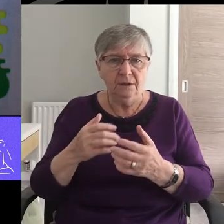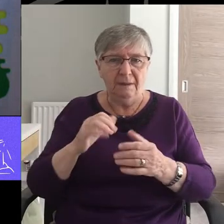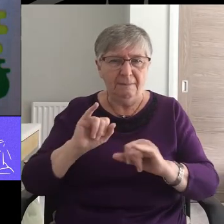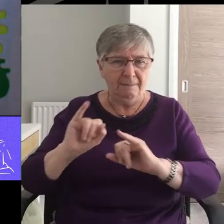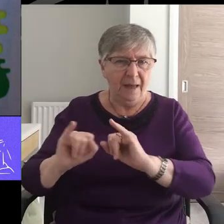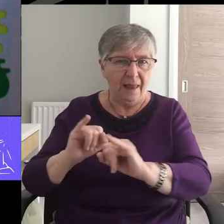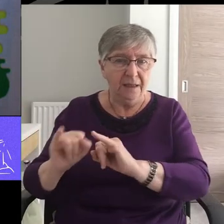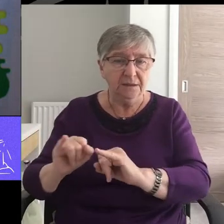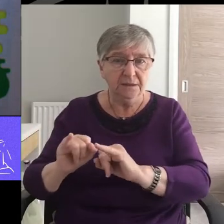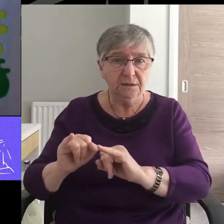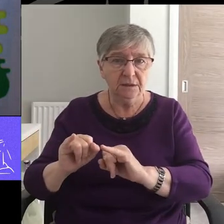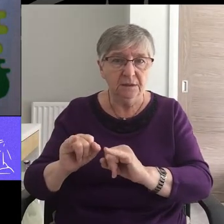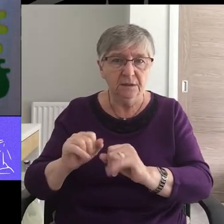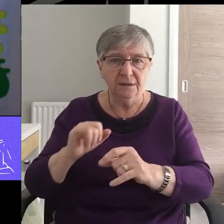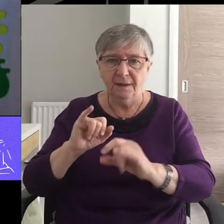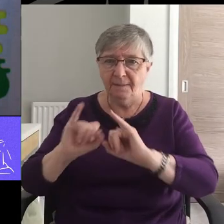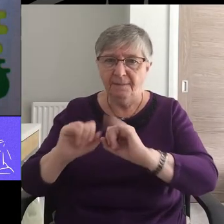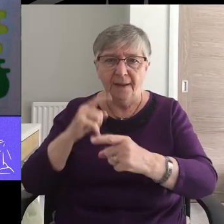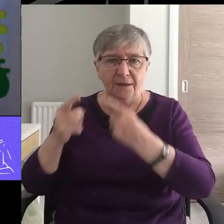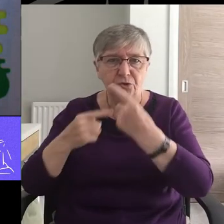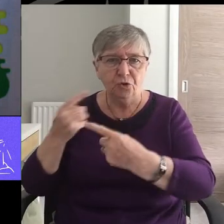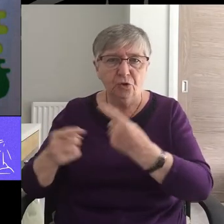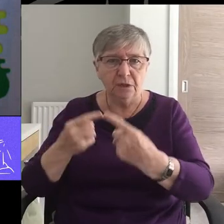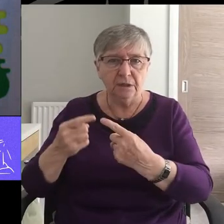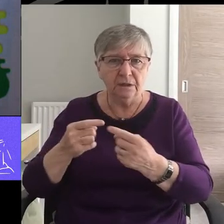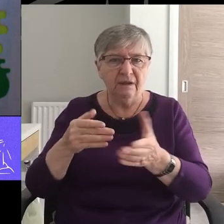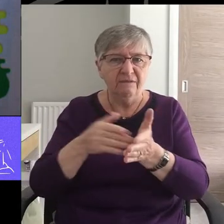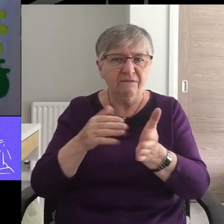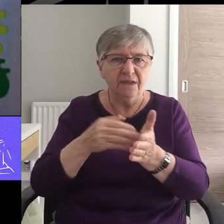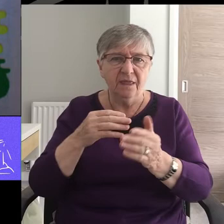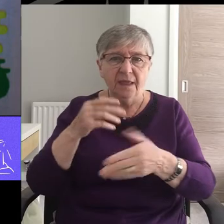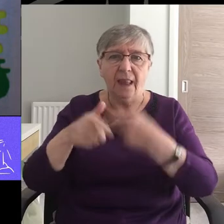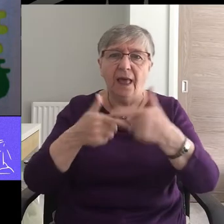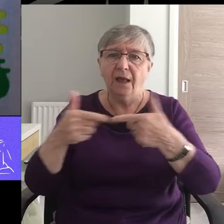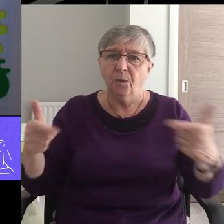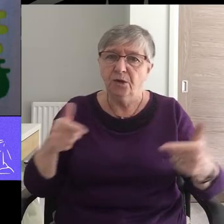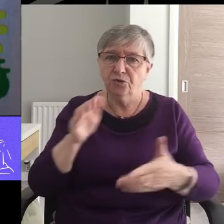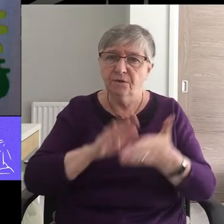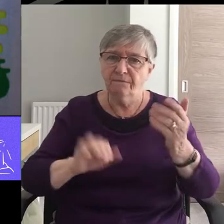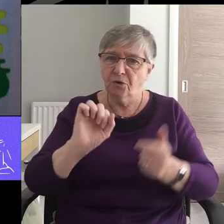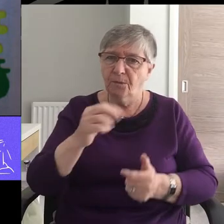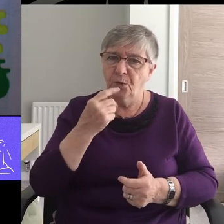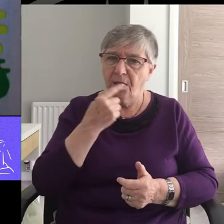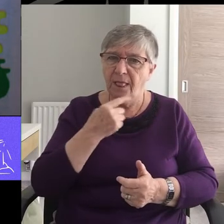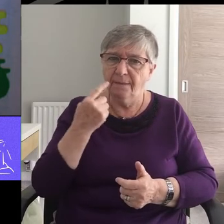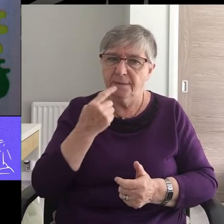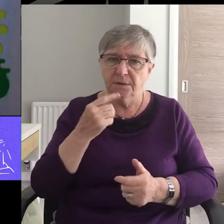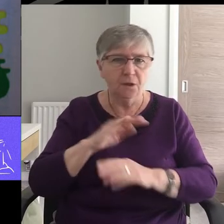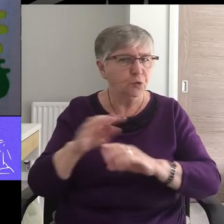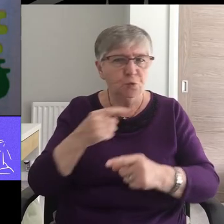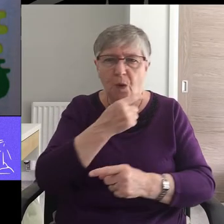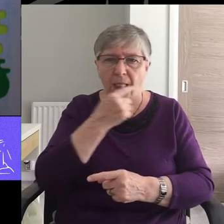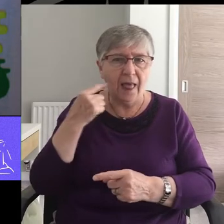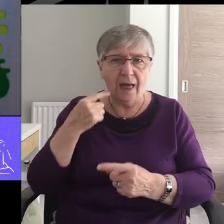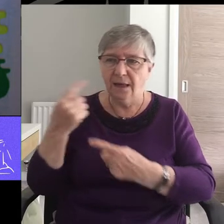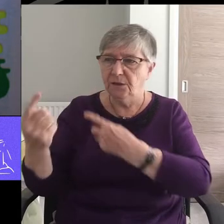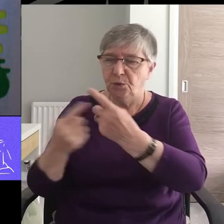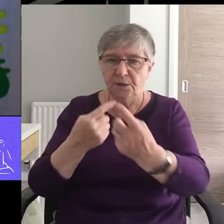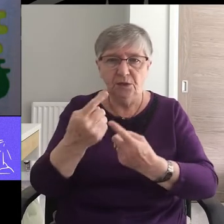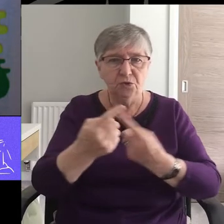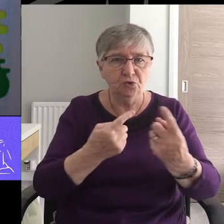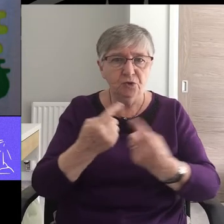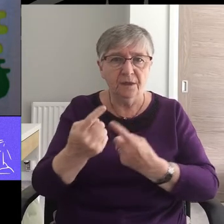malice, slander, and filthy language from your lips. Do not lie to each other,